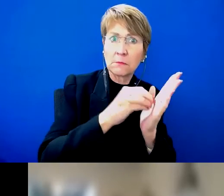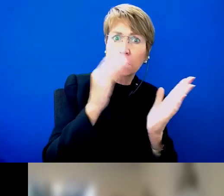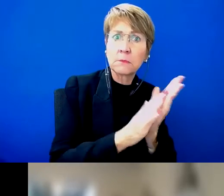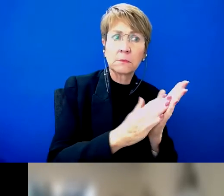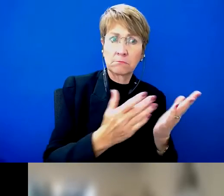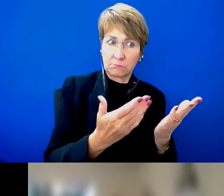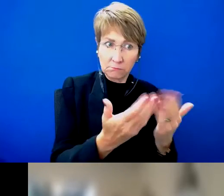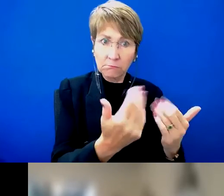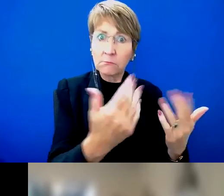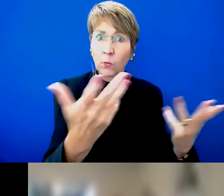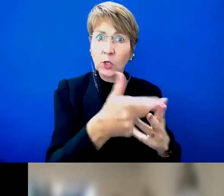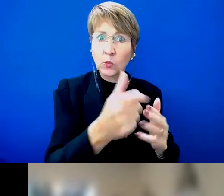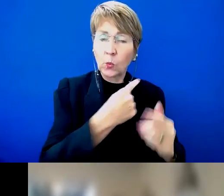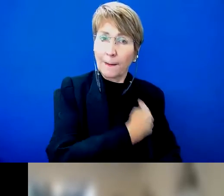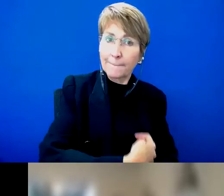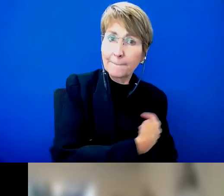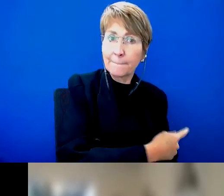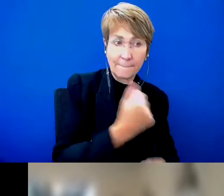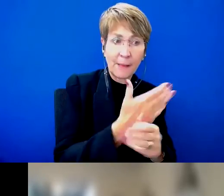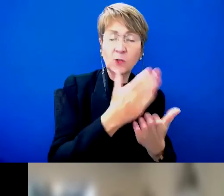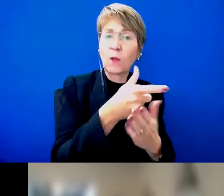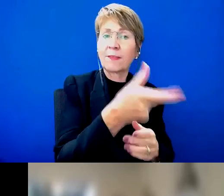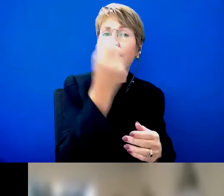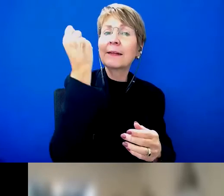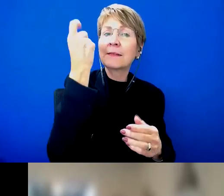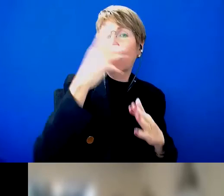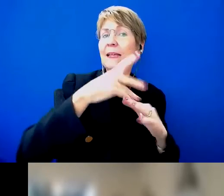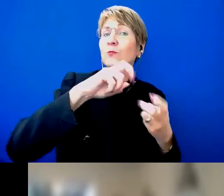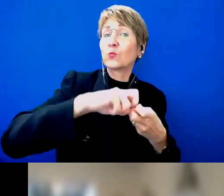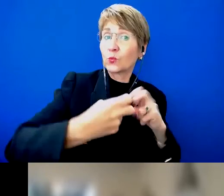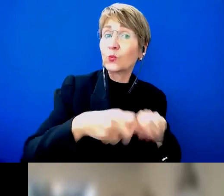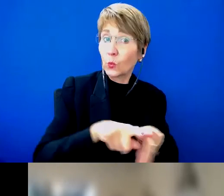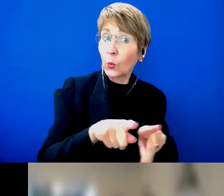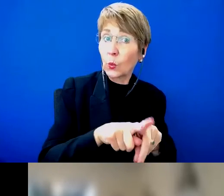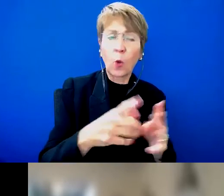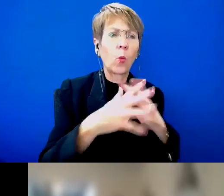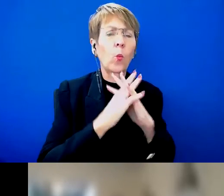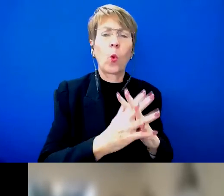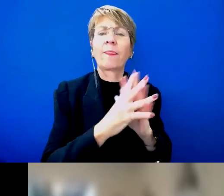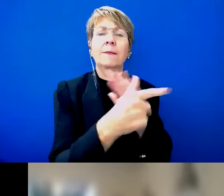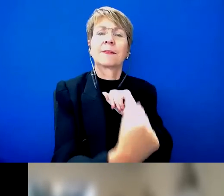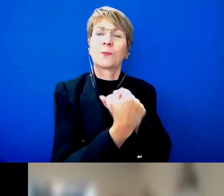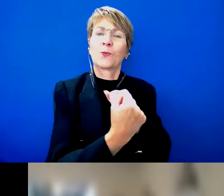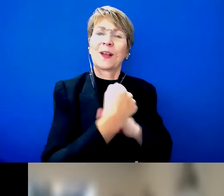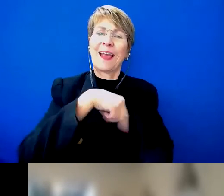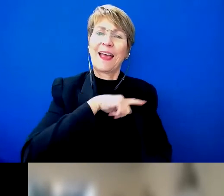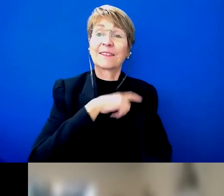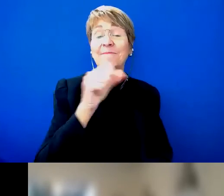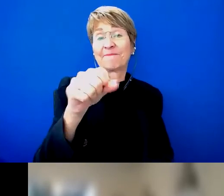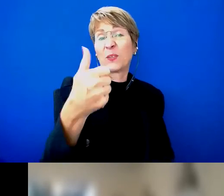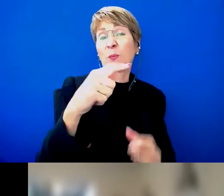sure they understand the issues and the benefits of, in fact, supporting us. Yep. That's a good point, John.